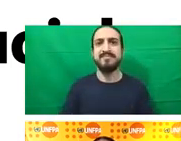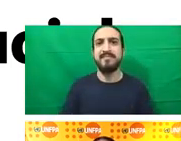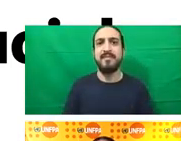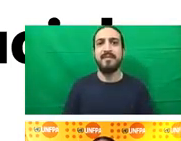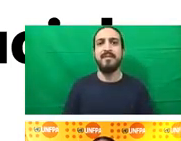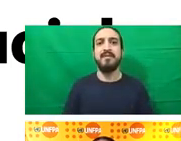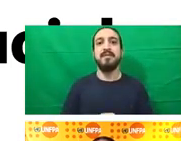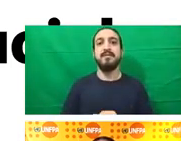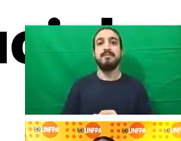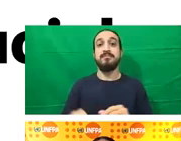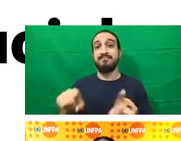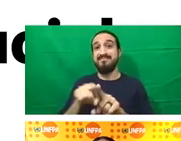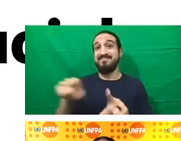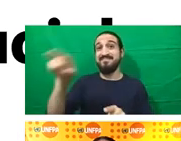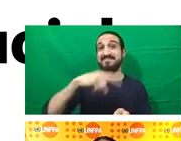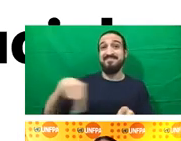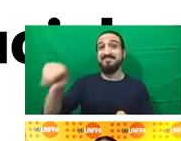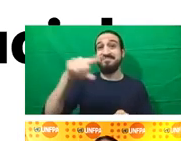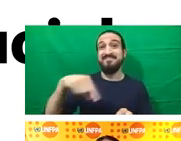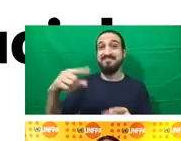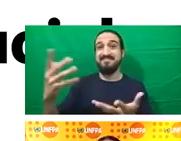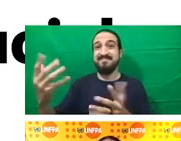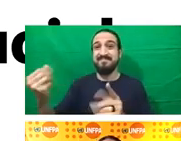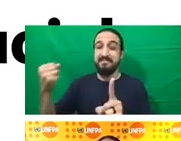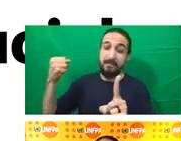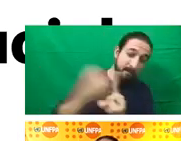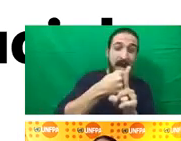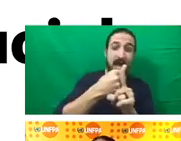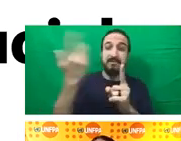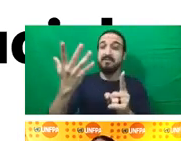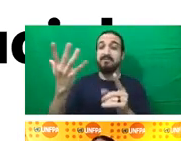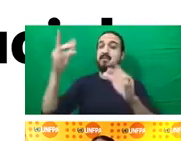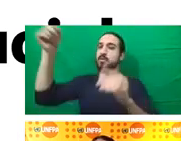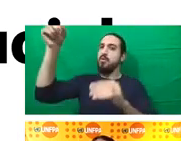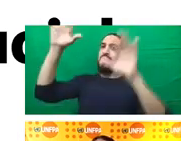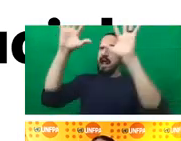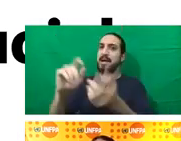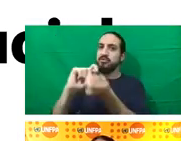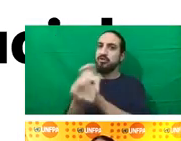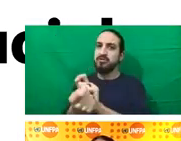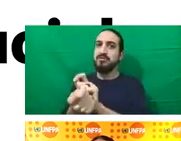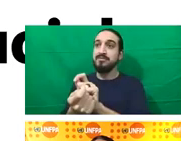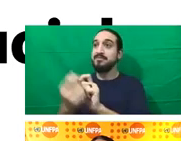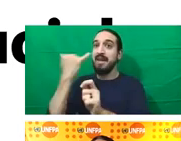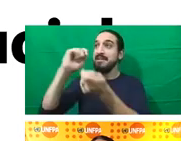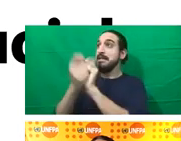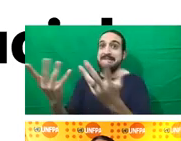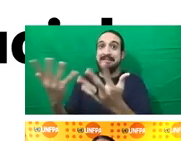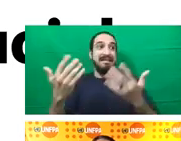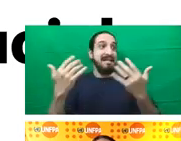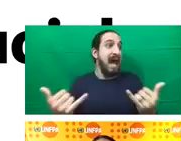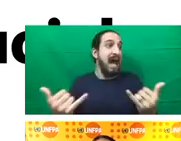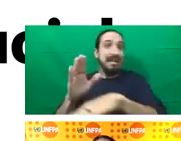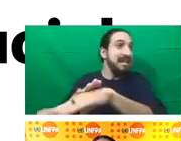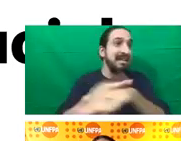accessing emergency and disaster preparedness support and have disproportionately higher rates of morbidity and mortality in